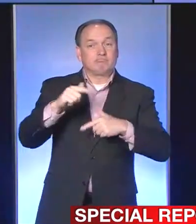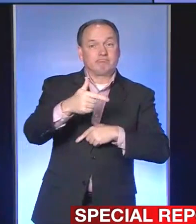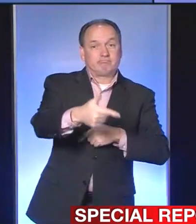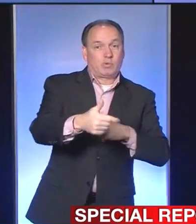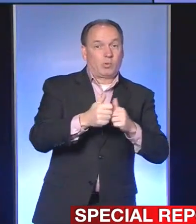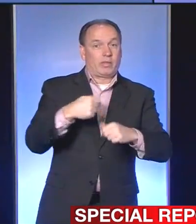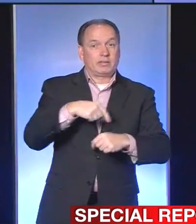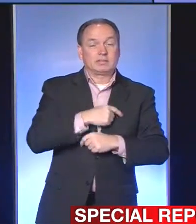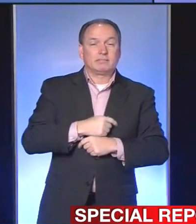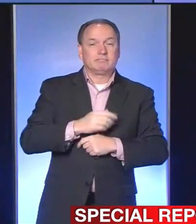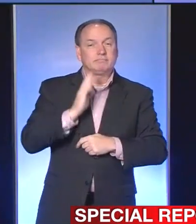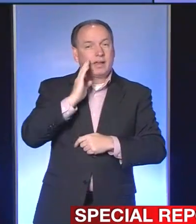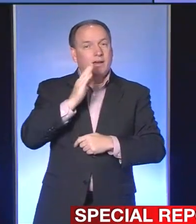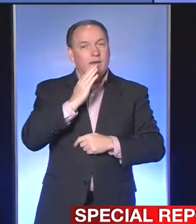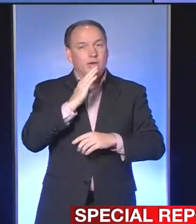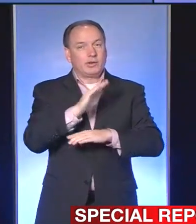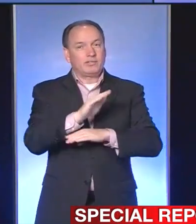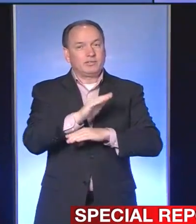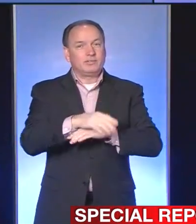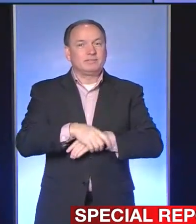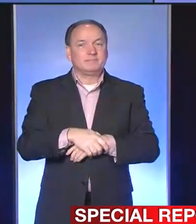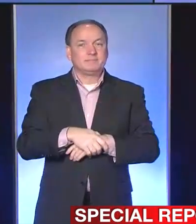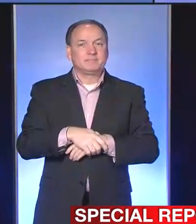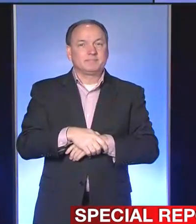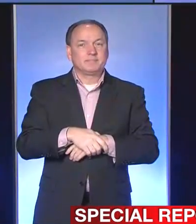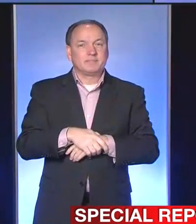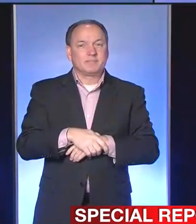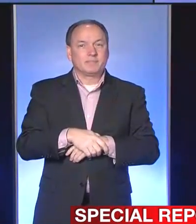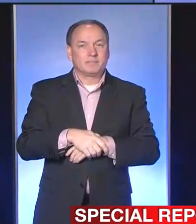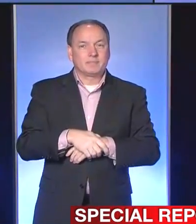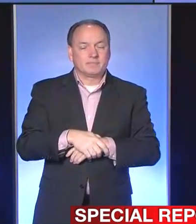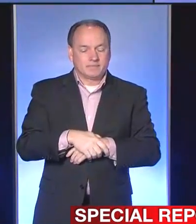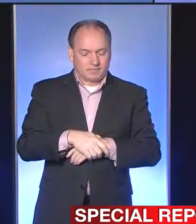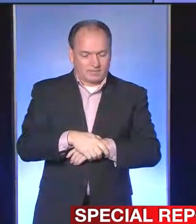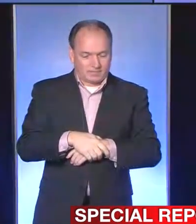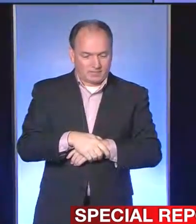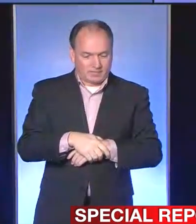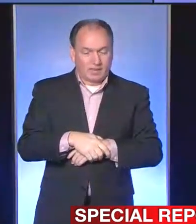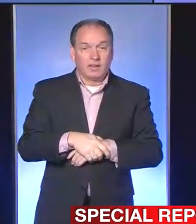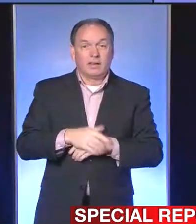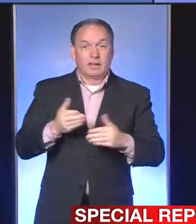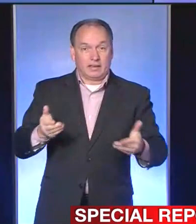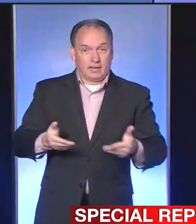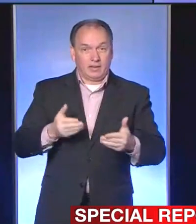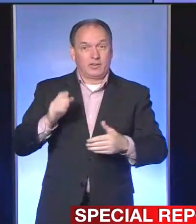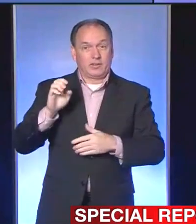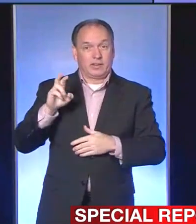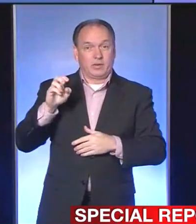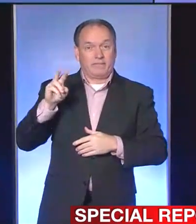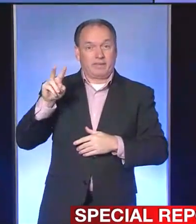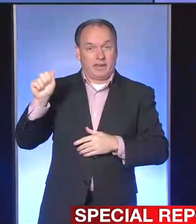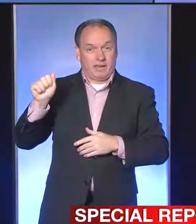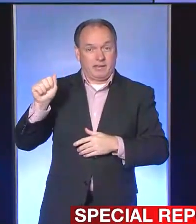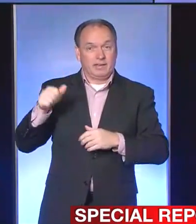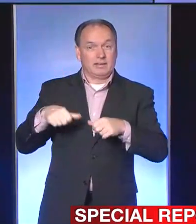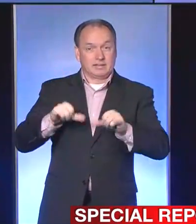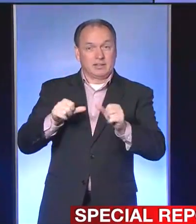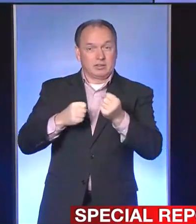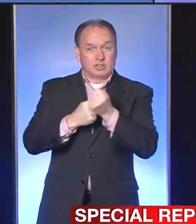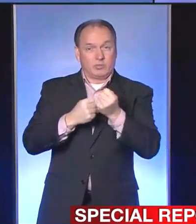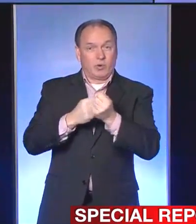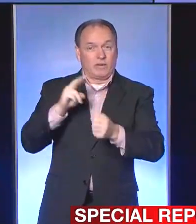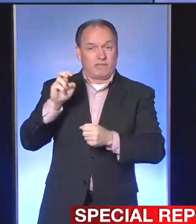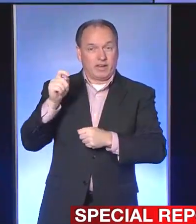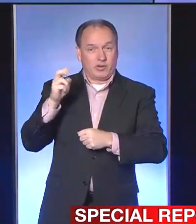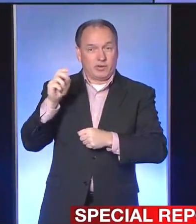Hi, Kathy. Good afternoon. Good afternoon. at the Erie VA, we continue to support our veterans using both phone